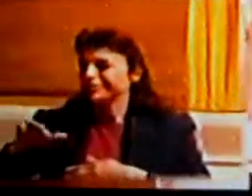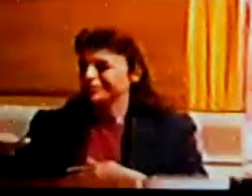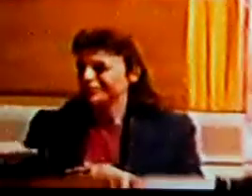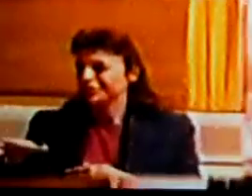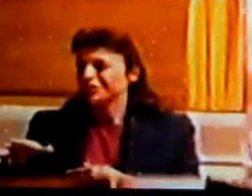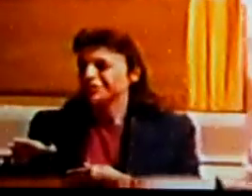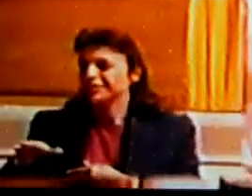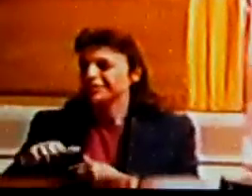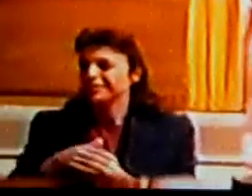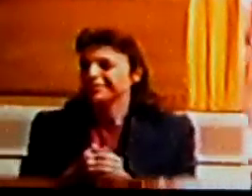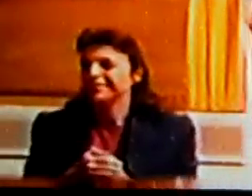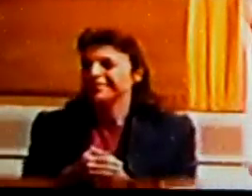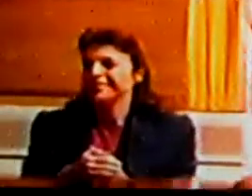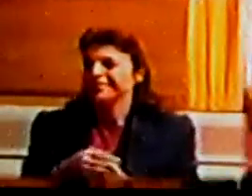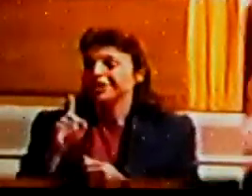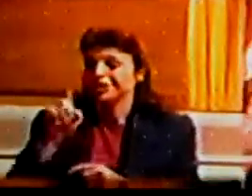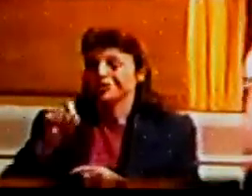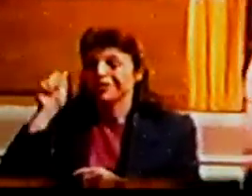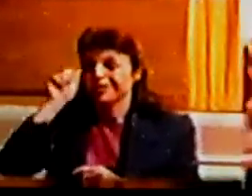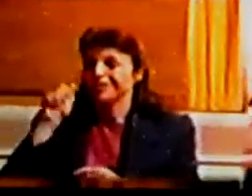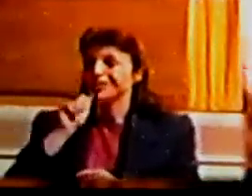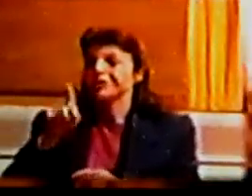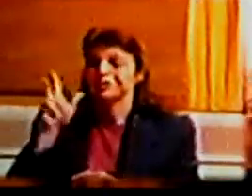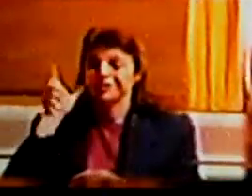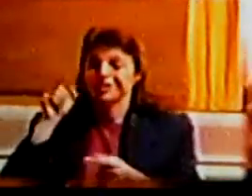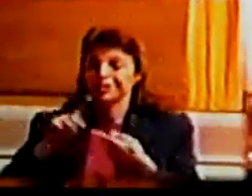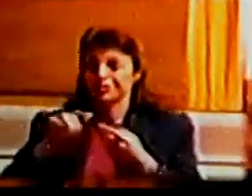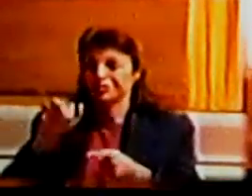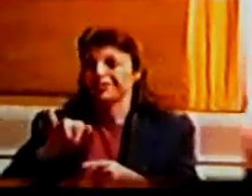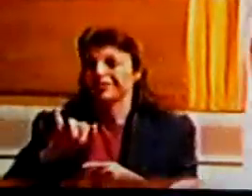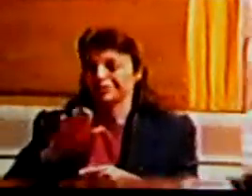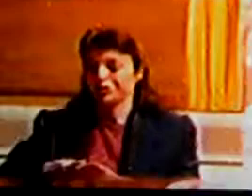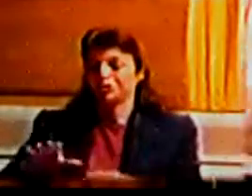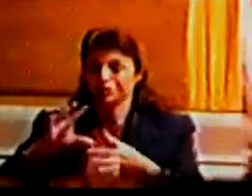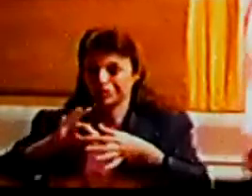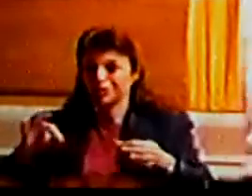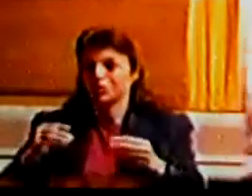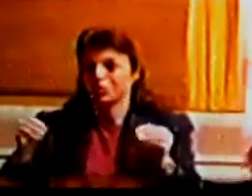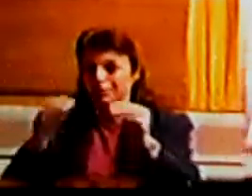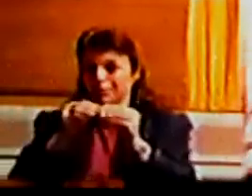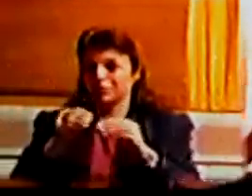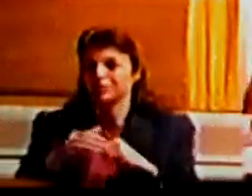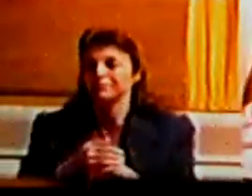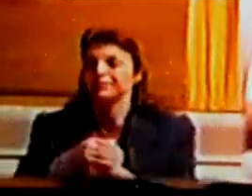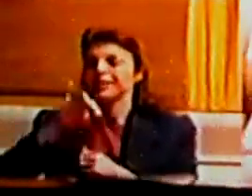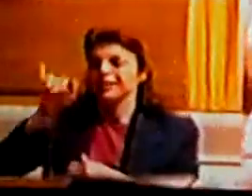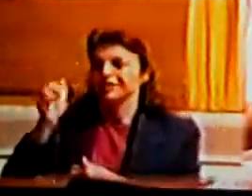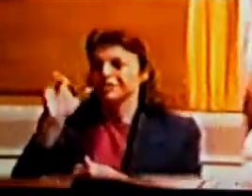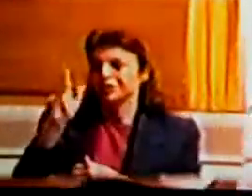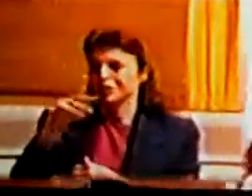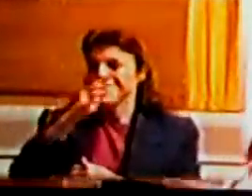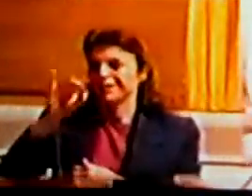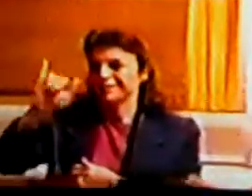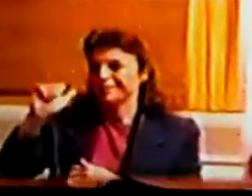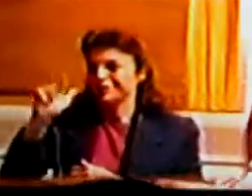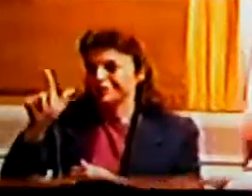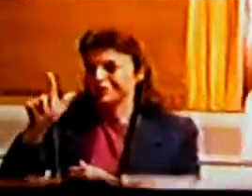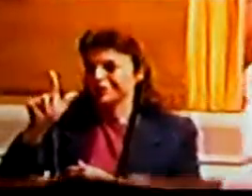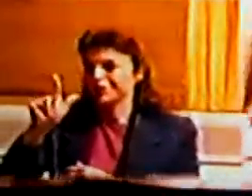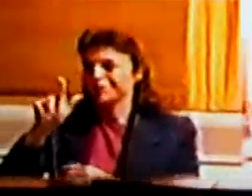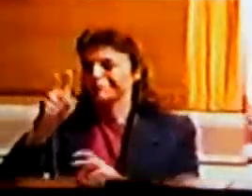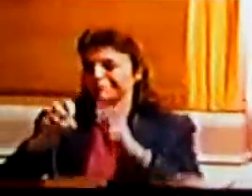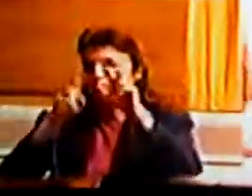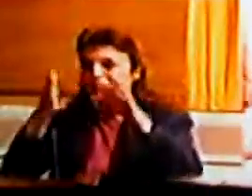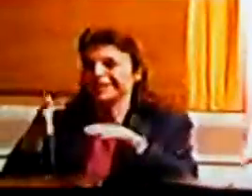appreciate these nursery rhymes anymore because this nursery rhyme is a perfect example of modeling jack and jill went up the hill to fetch a pail of water